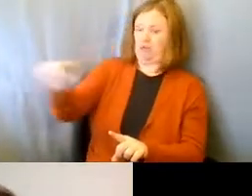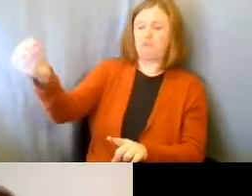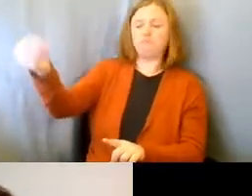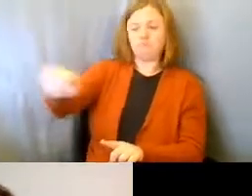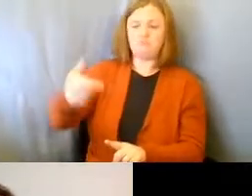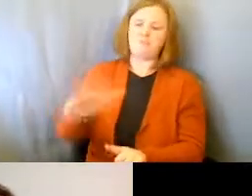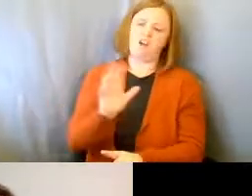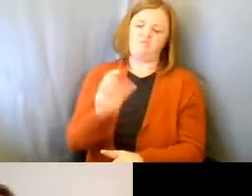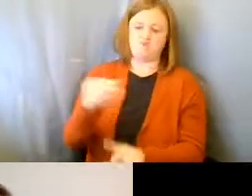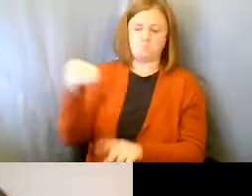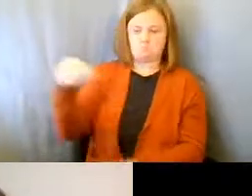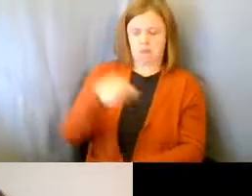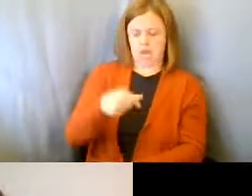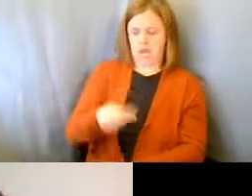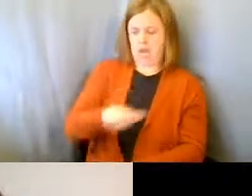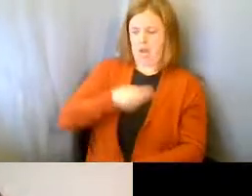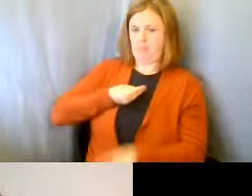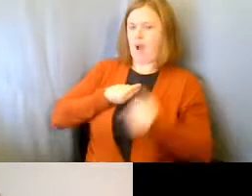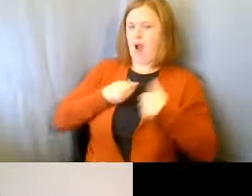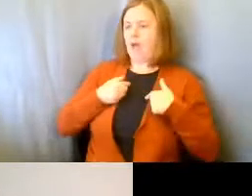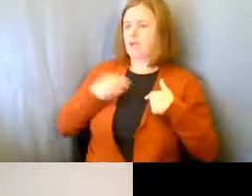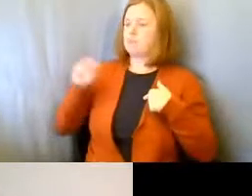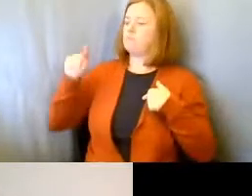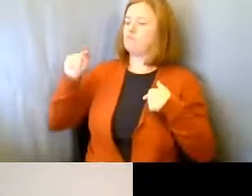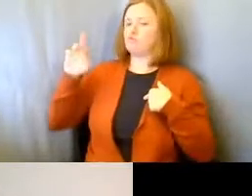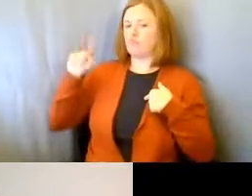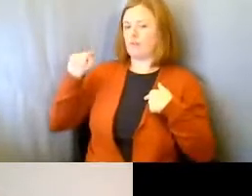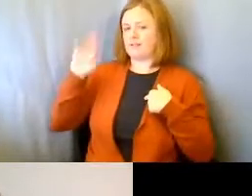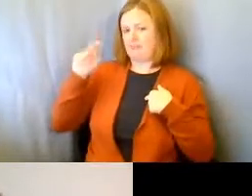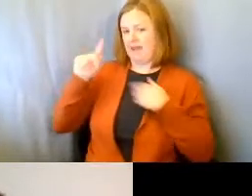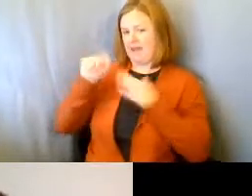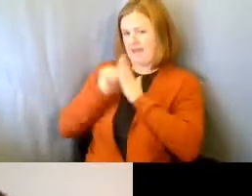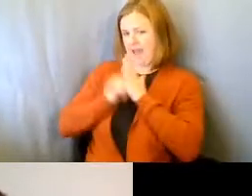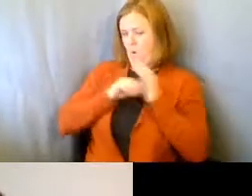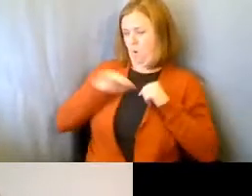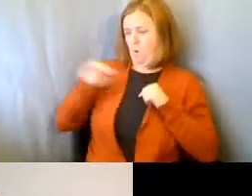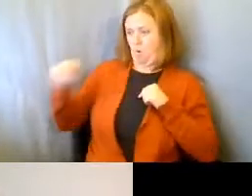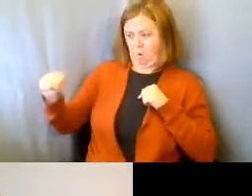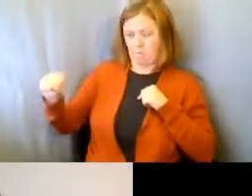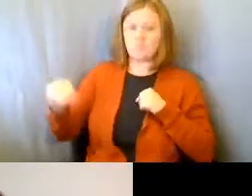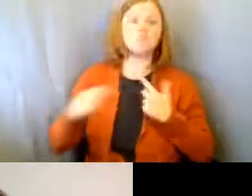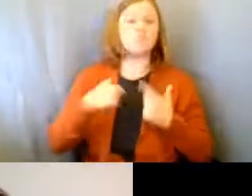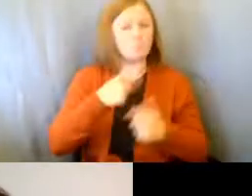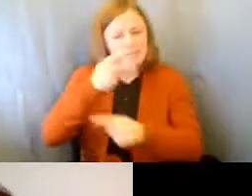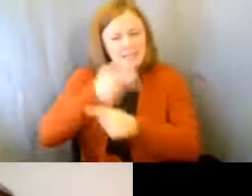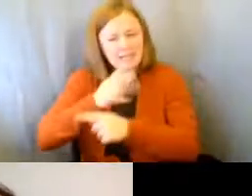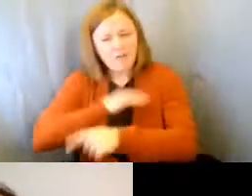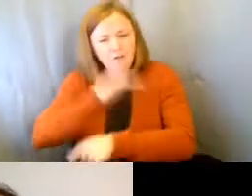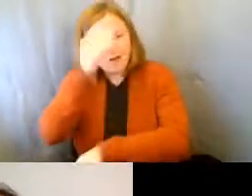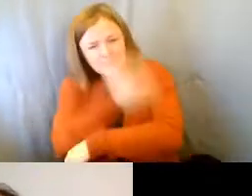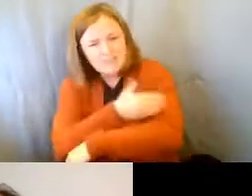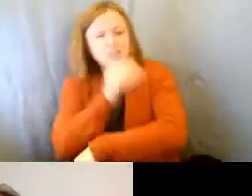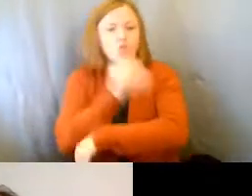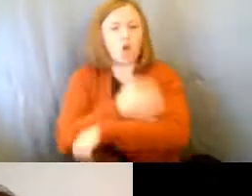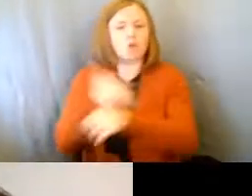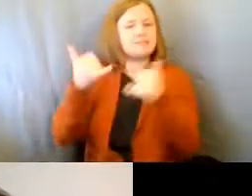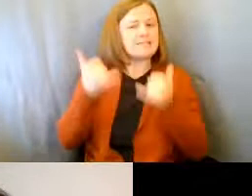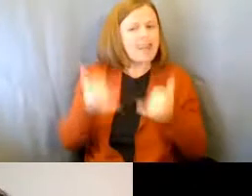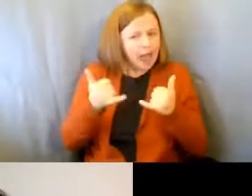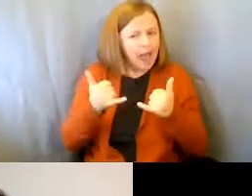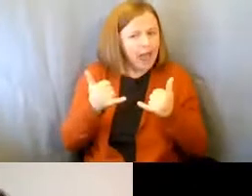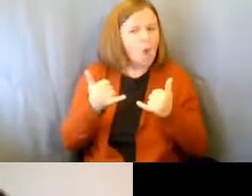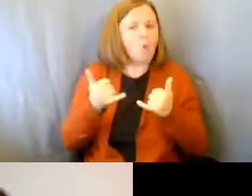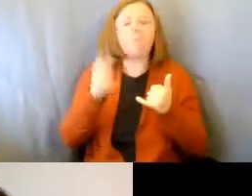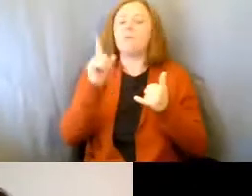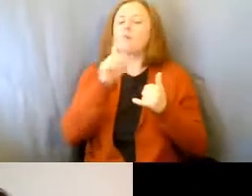So, again, some of these are how do we look at not only taking care of our sons and daughters now, but